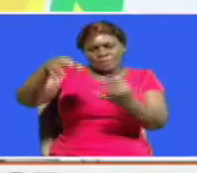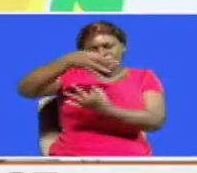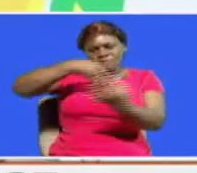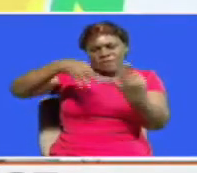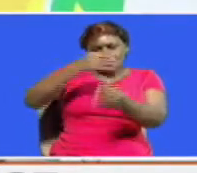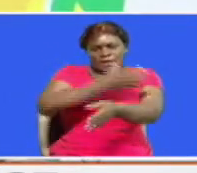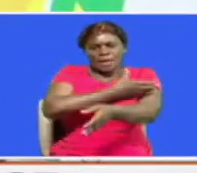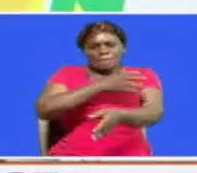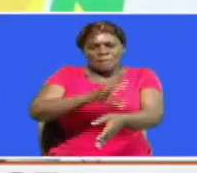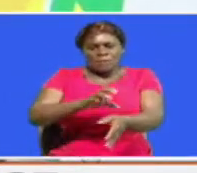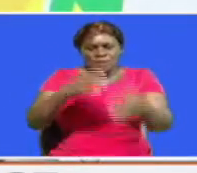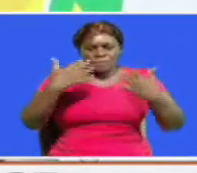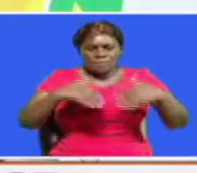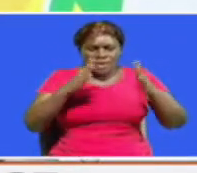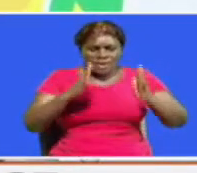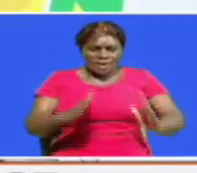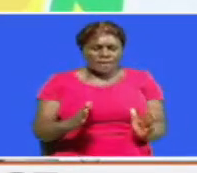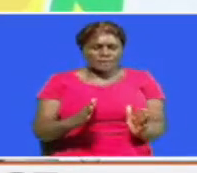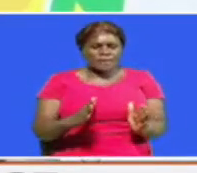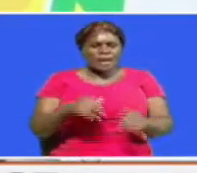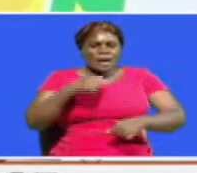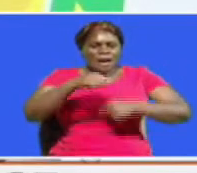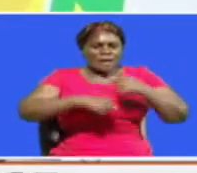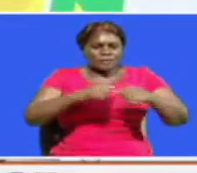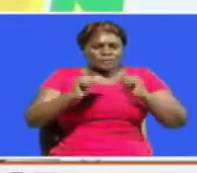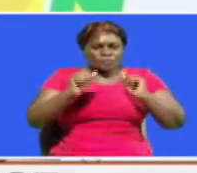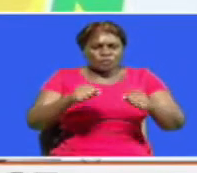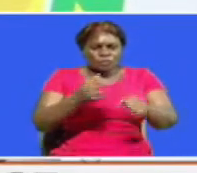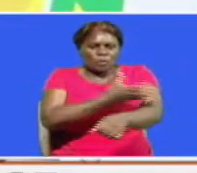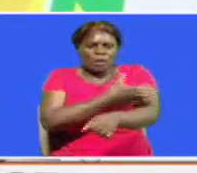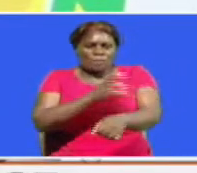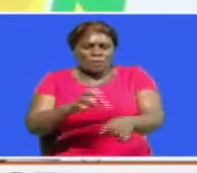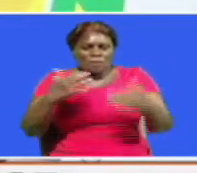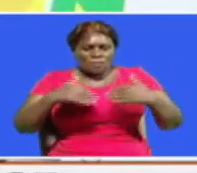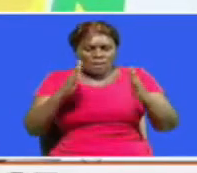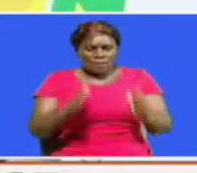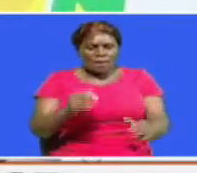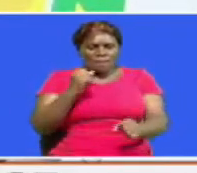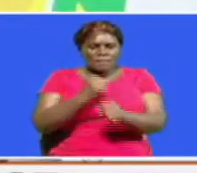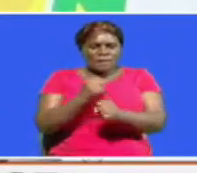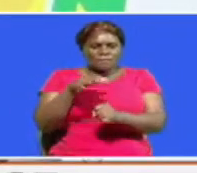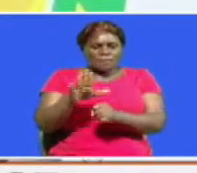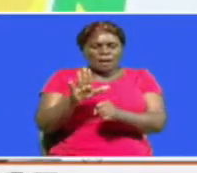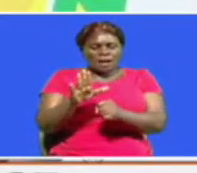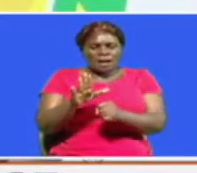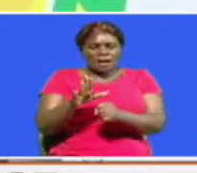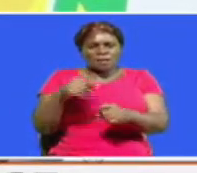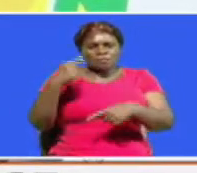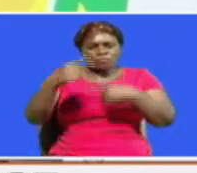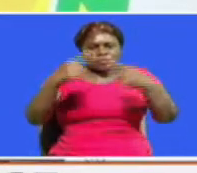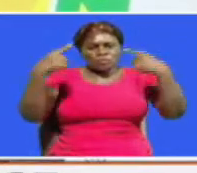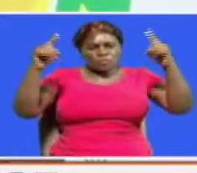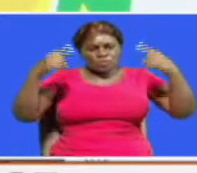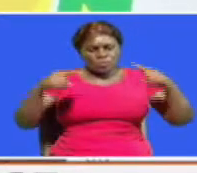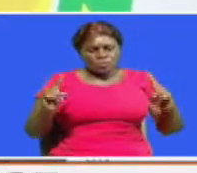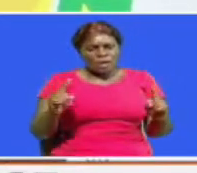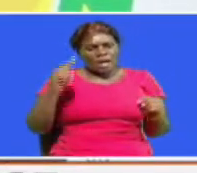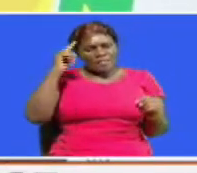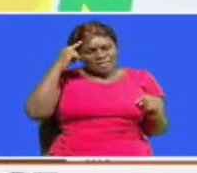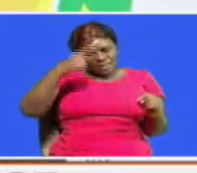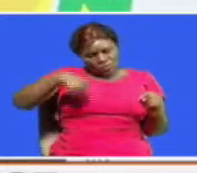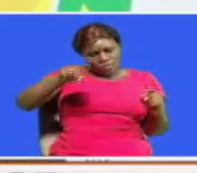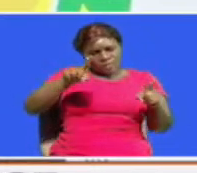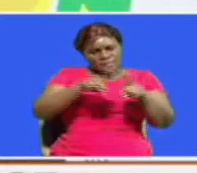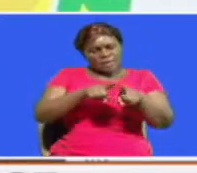is empowering players, having those activities that can empower players, that can make coaches grow, can make the game grow, I think